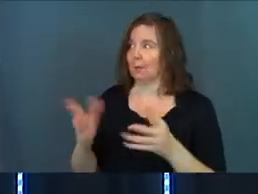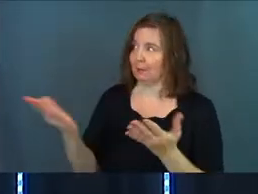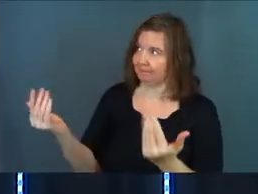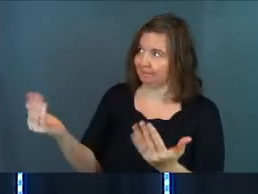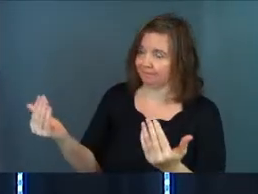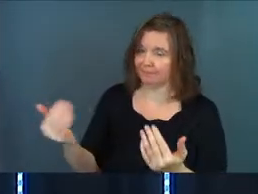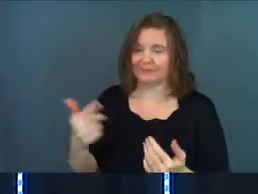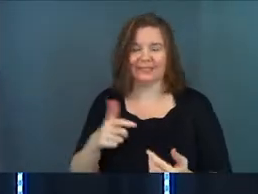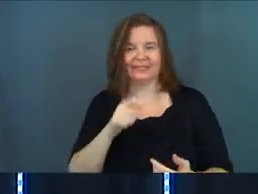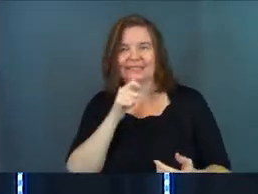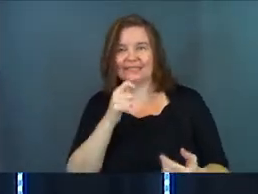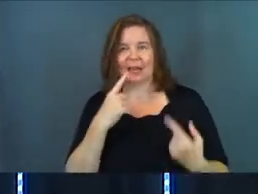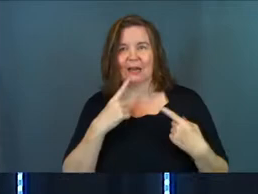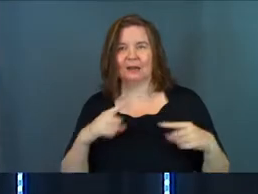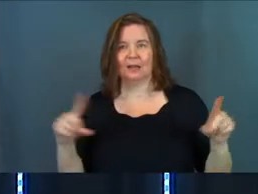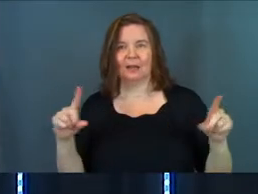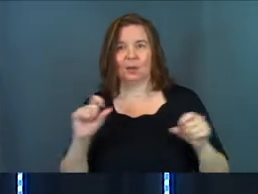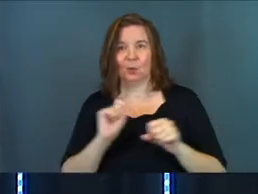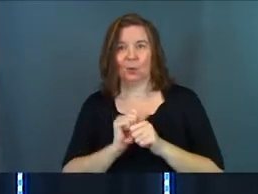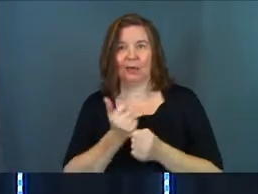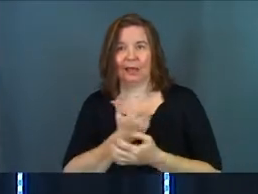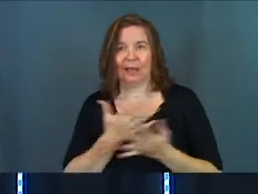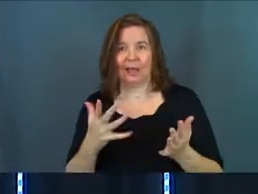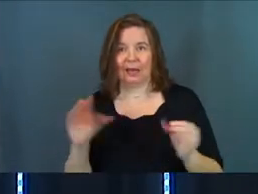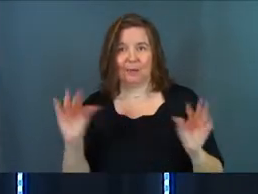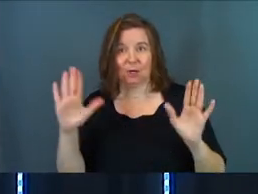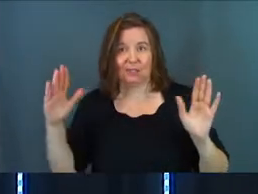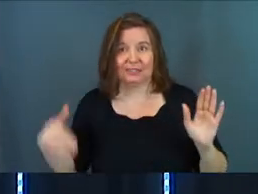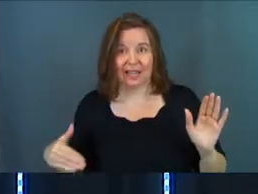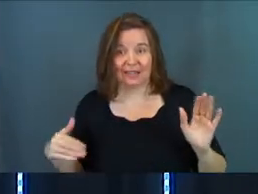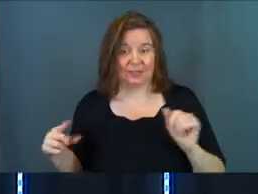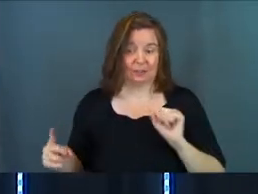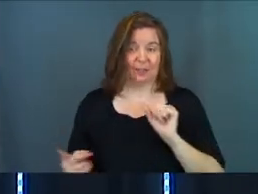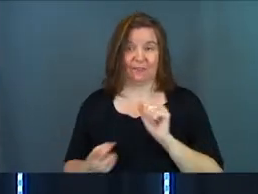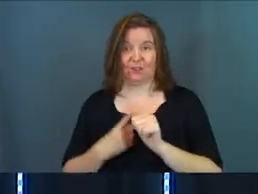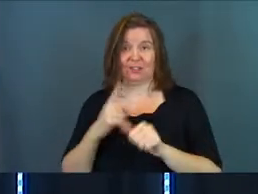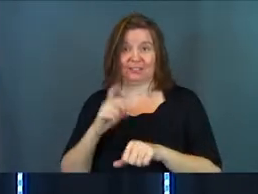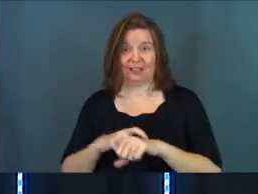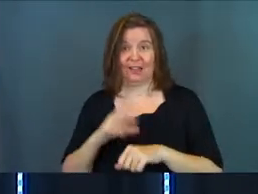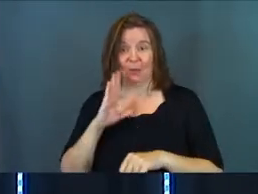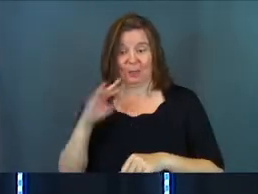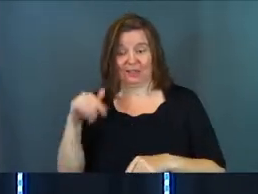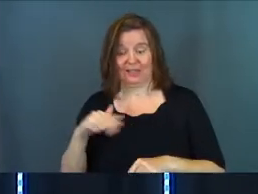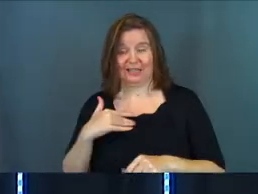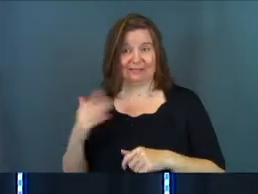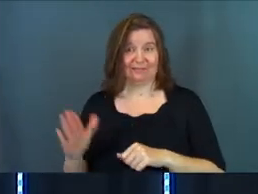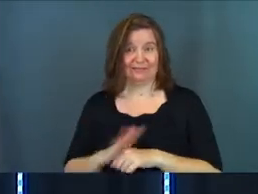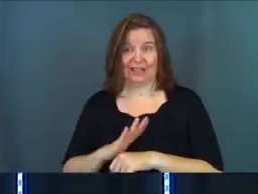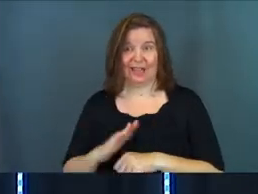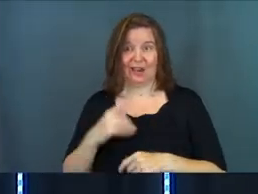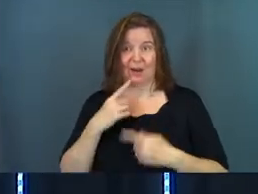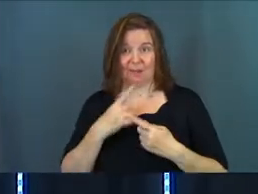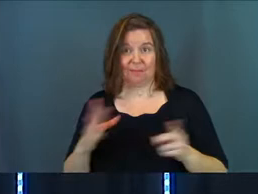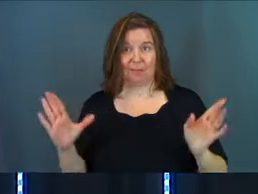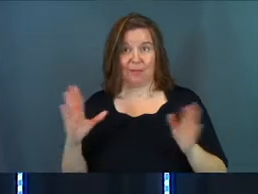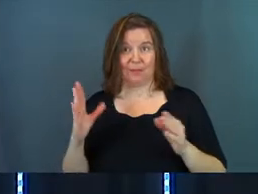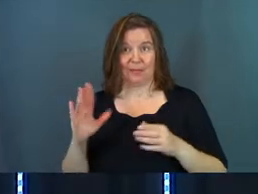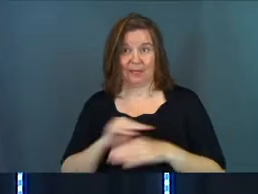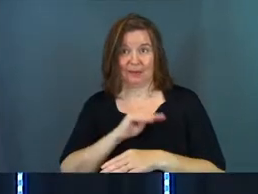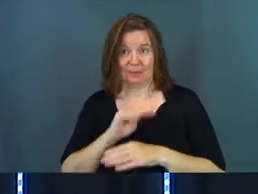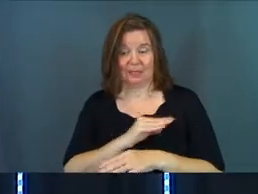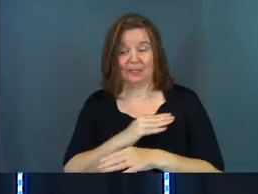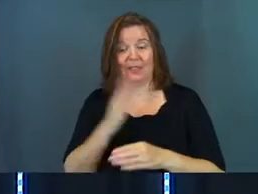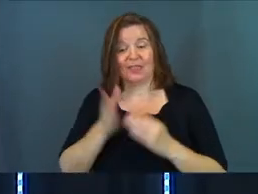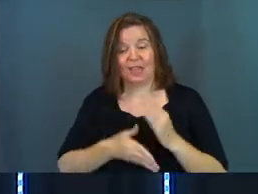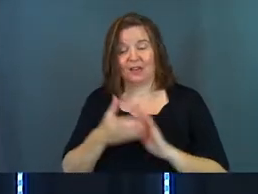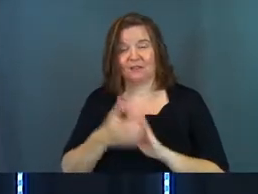right now. He is not publicly worked any miracles yet. This is the very first one is in his entire public ministry. The end of